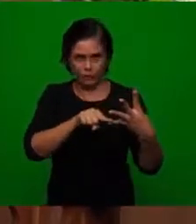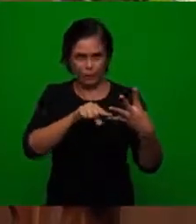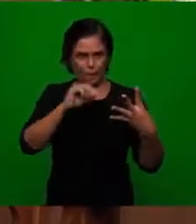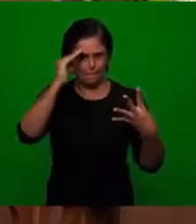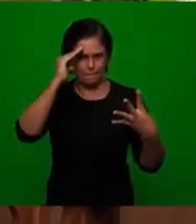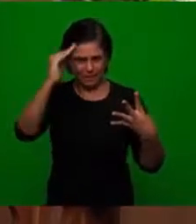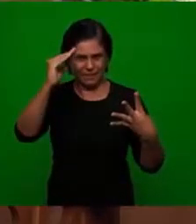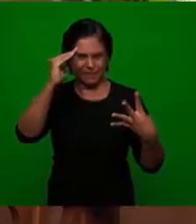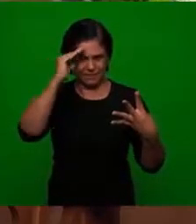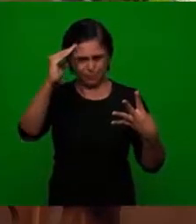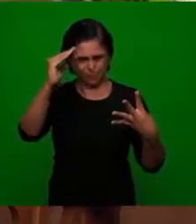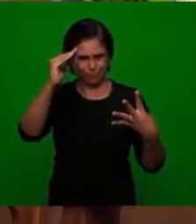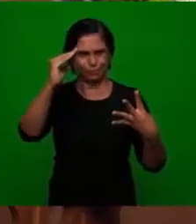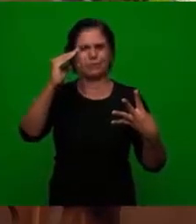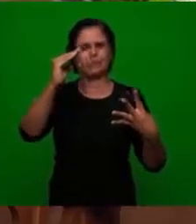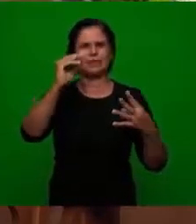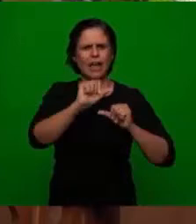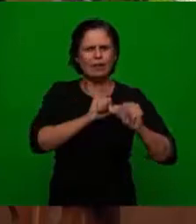of the